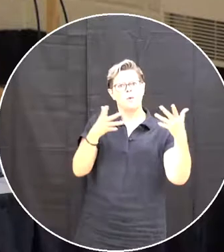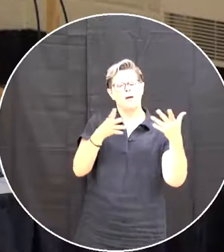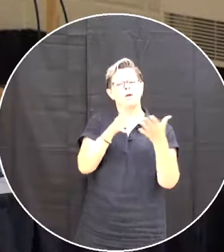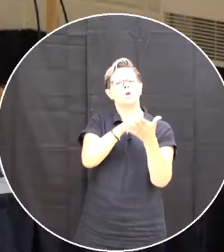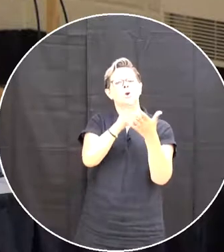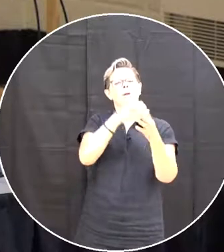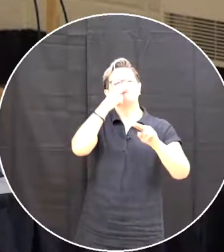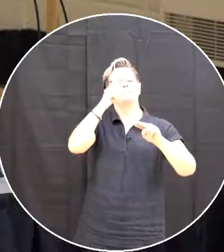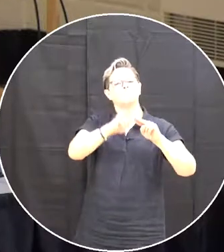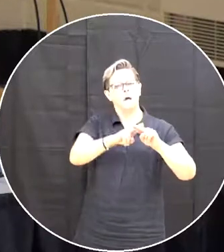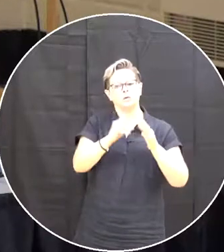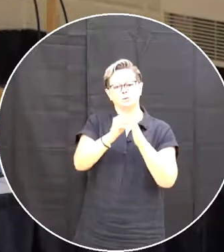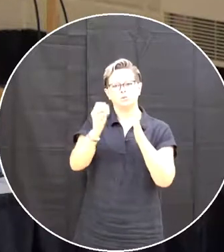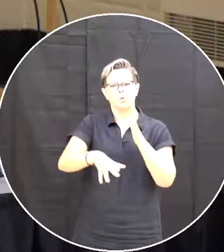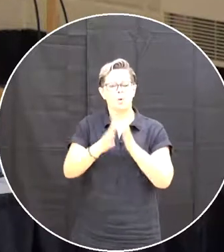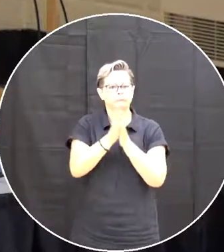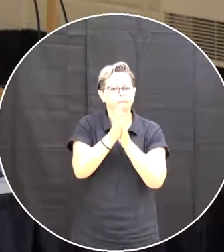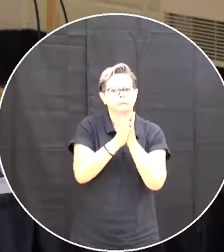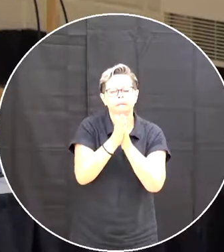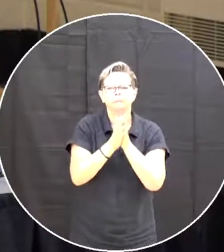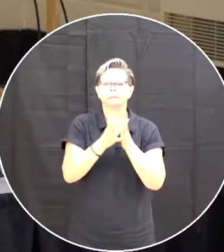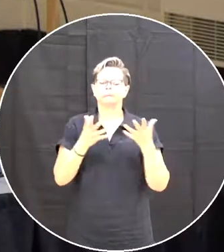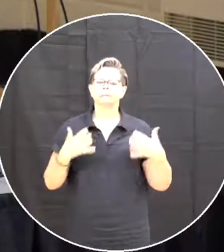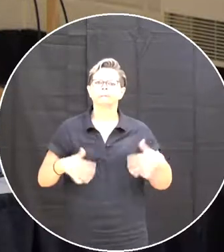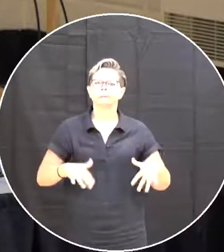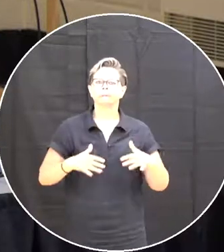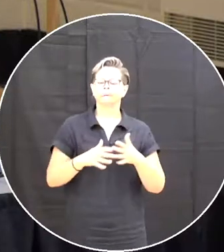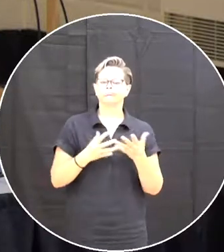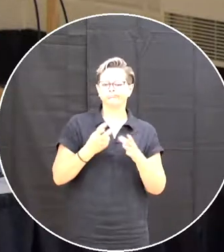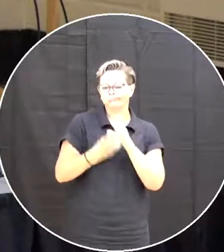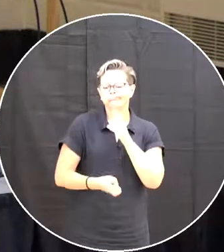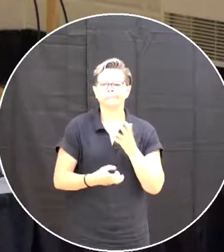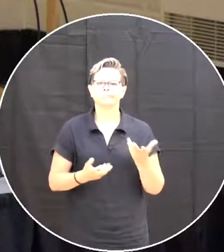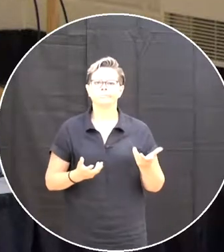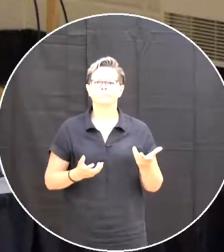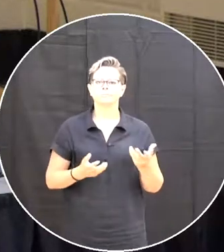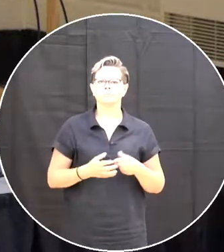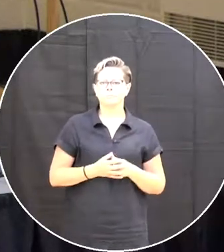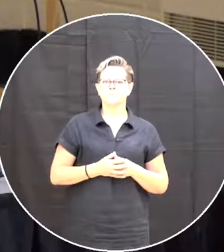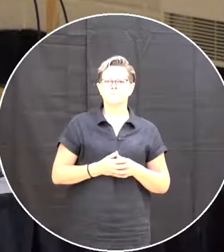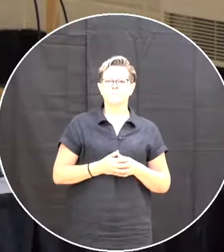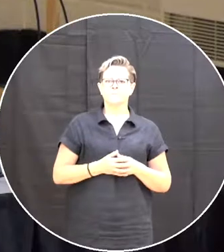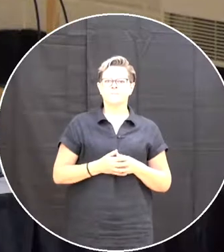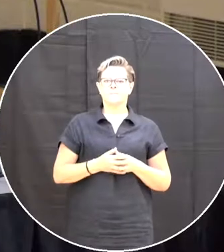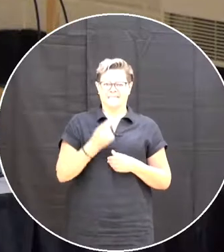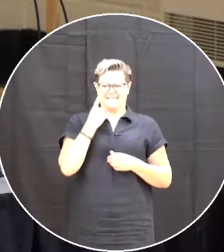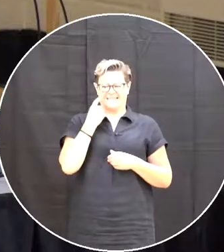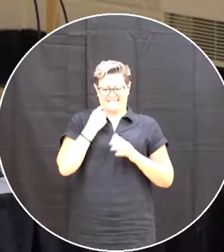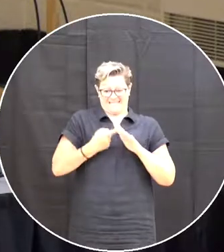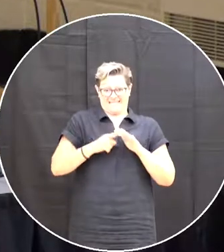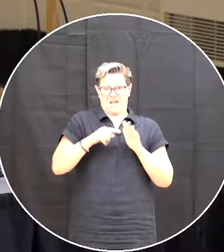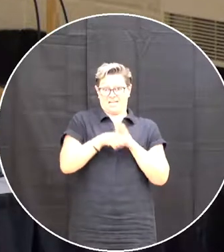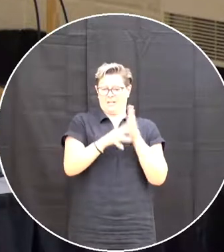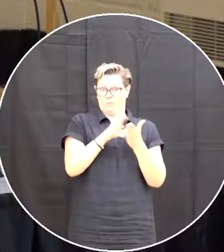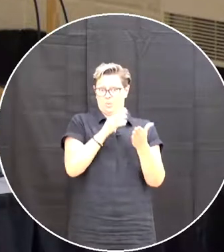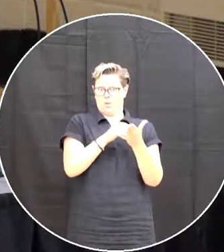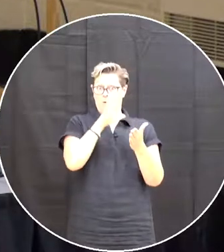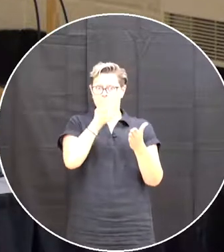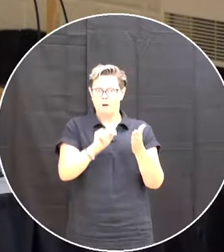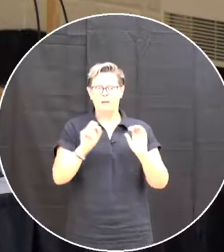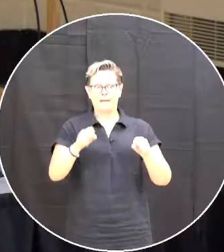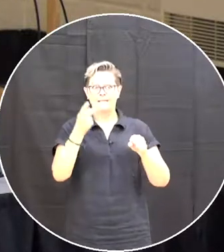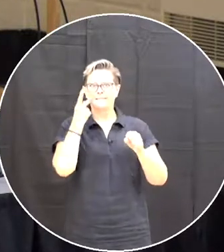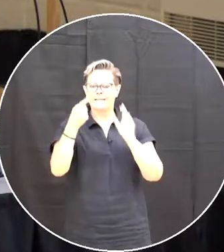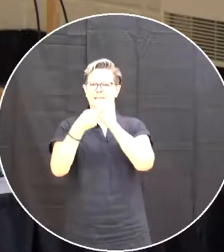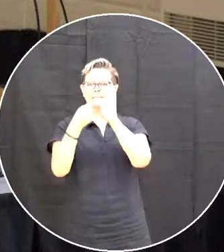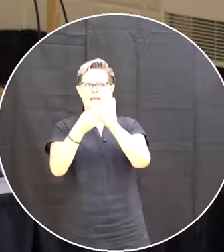And Uh We're really only starting Uh But already Some of the exemplars That we're creating As